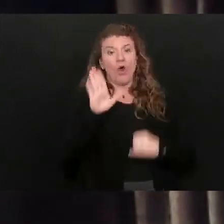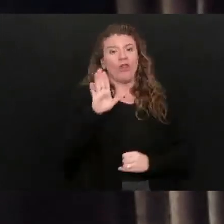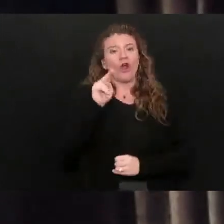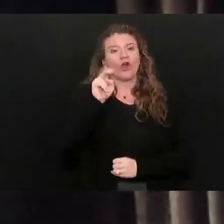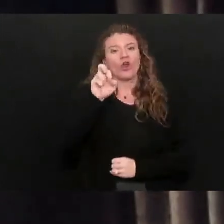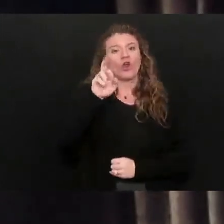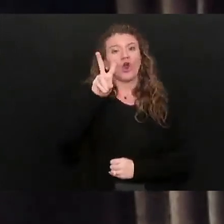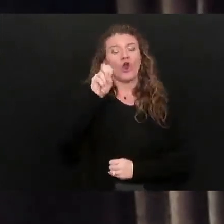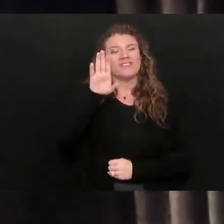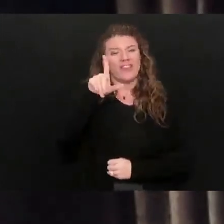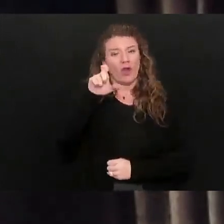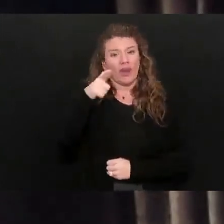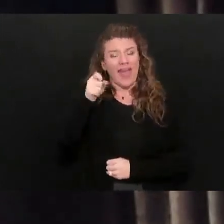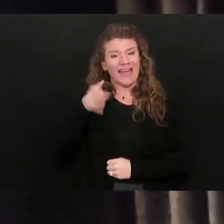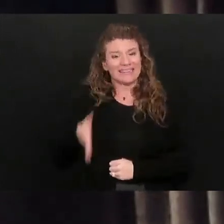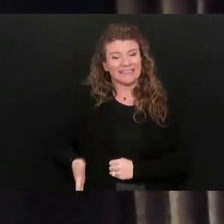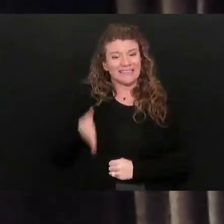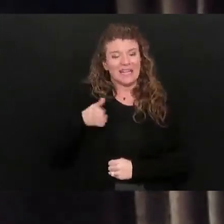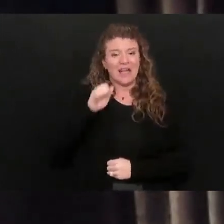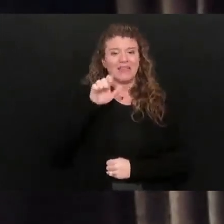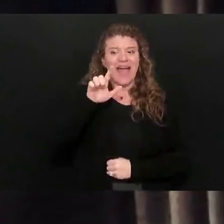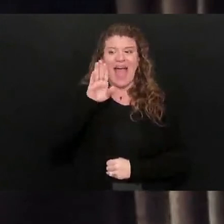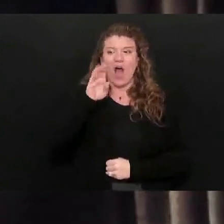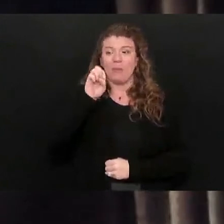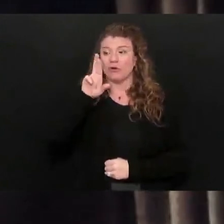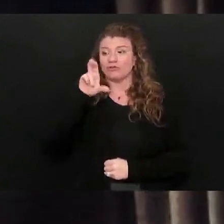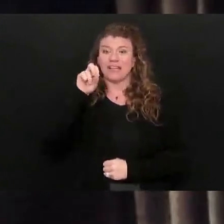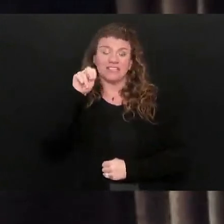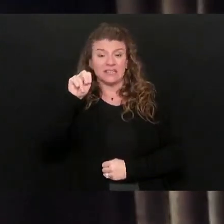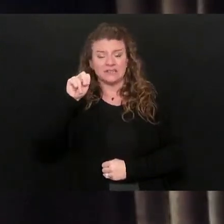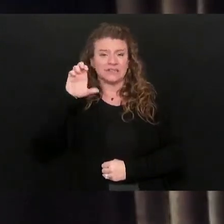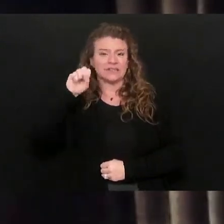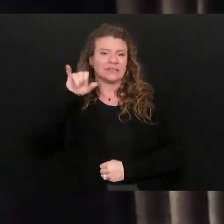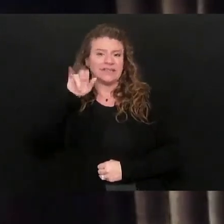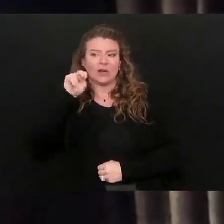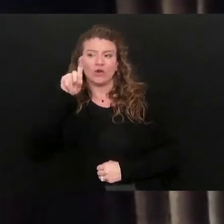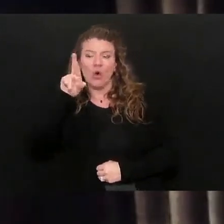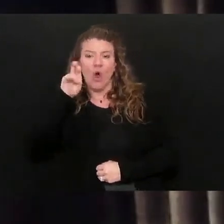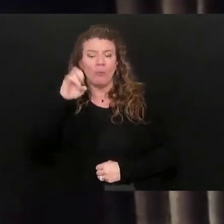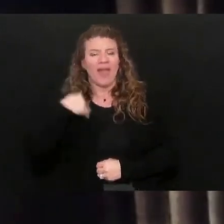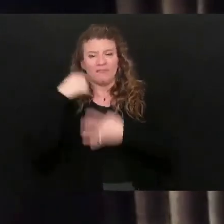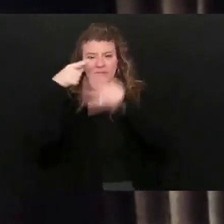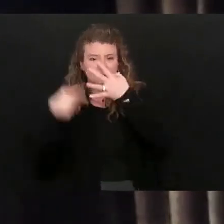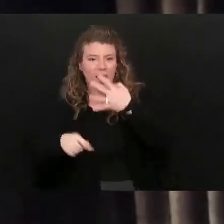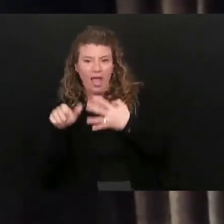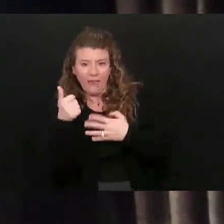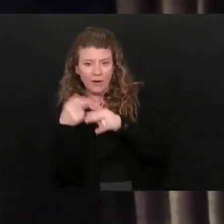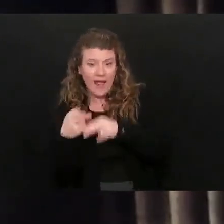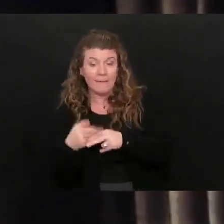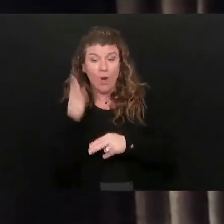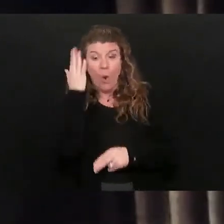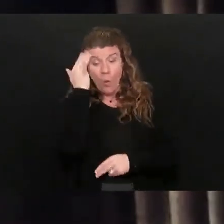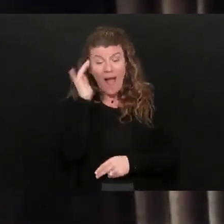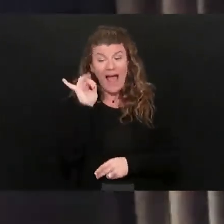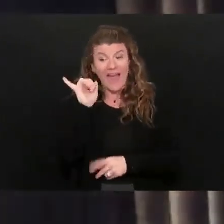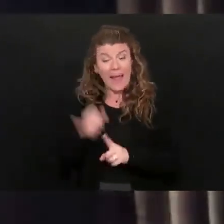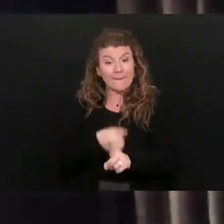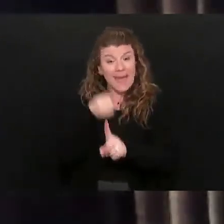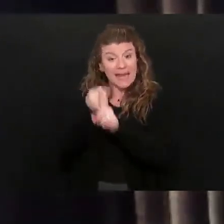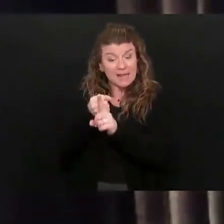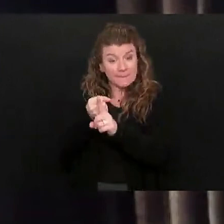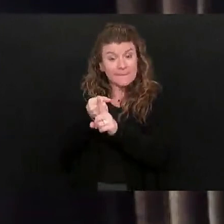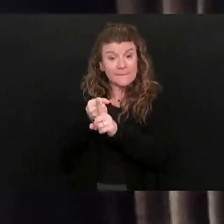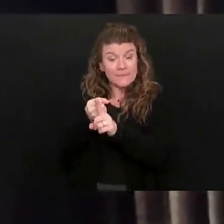a disease called Guillain-Barre syndrome. There are several others. And because of the impact of the